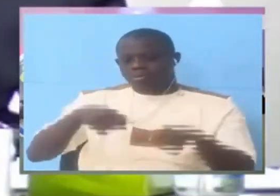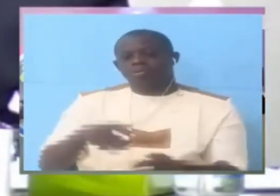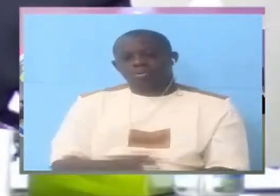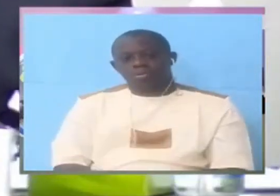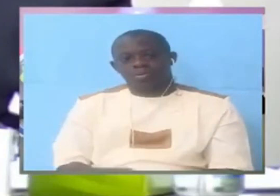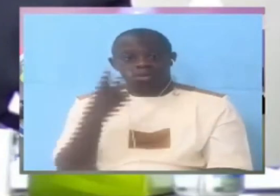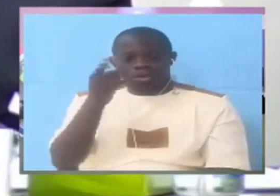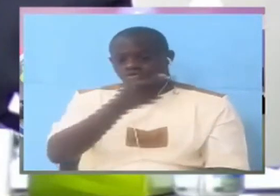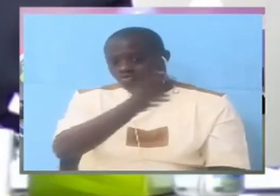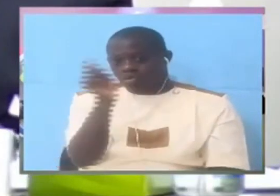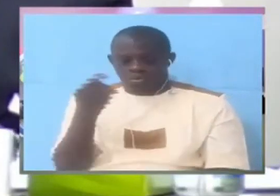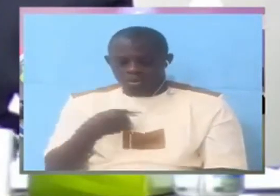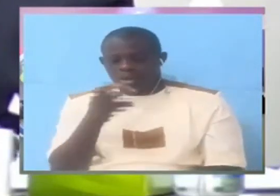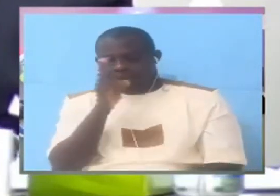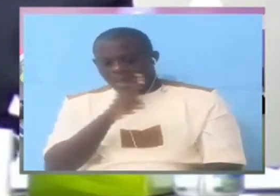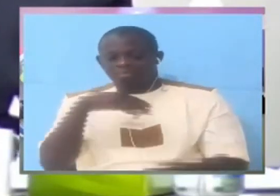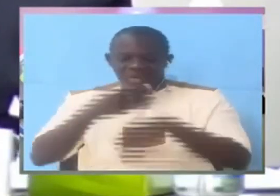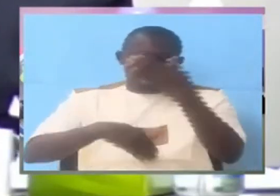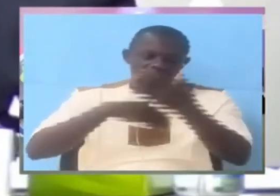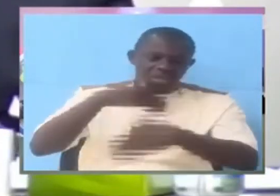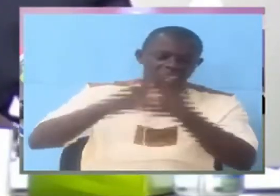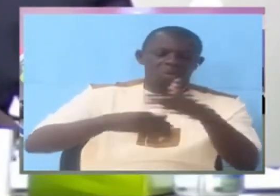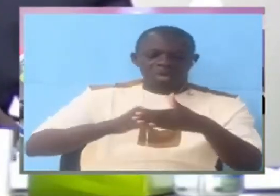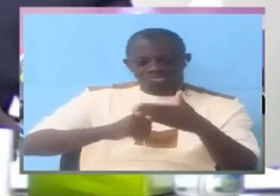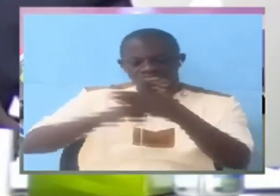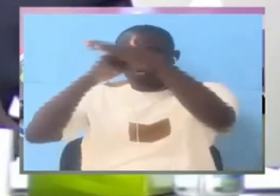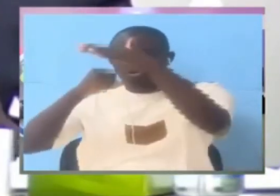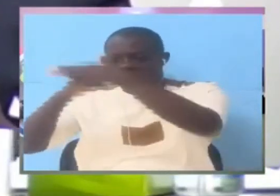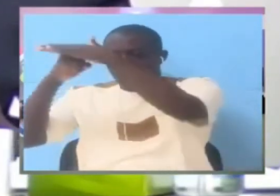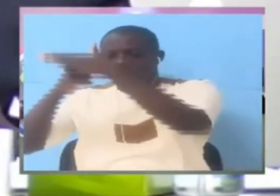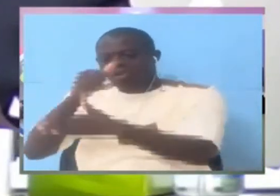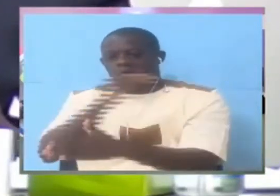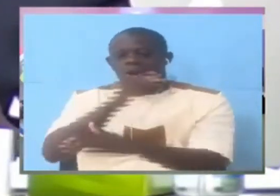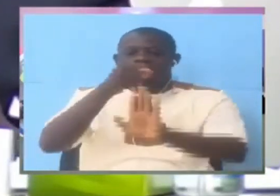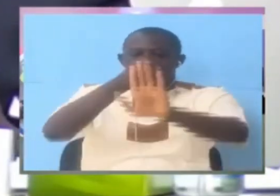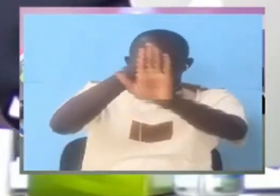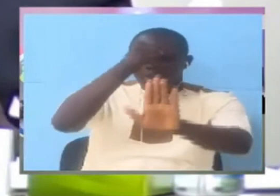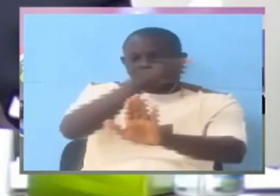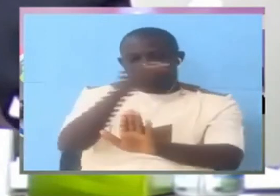are playing games To defend each other To protect each other You are playing